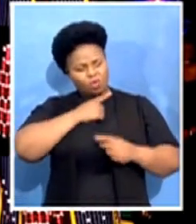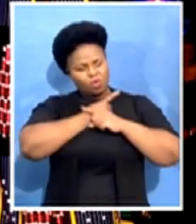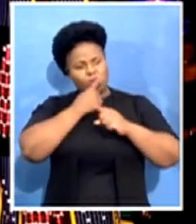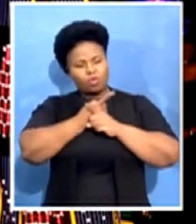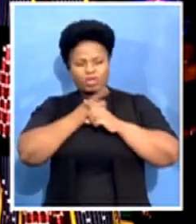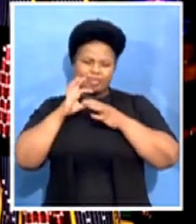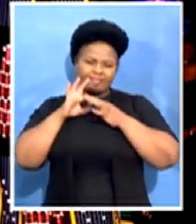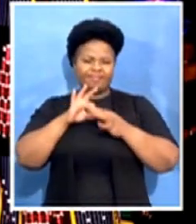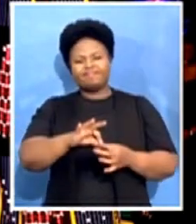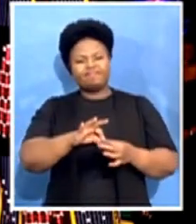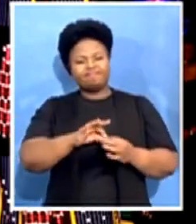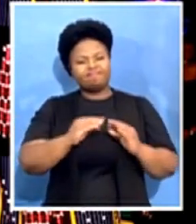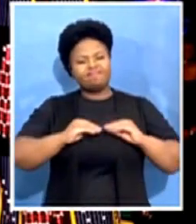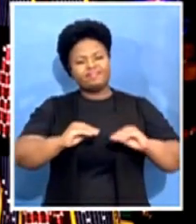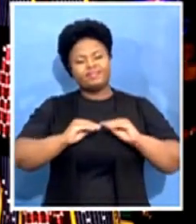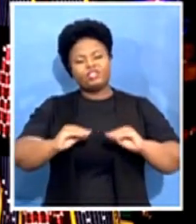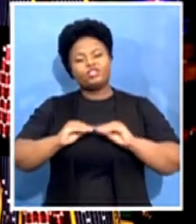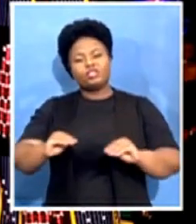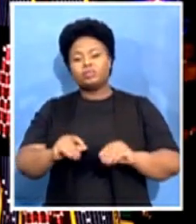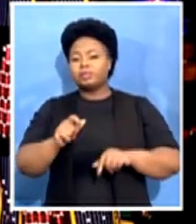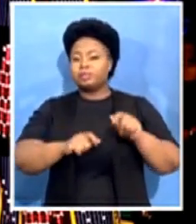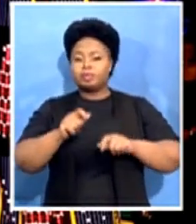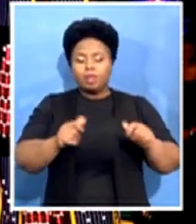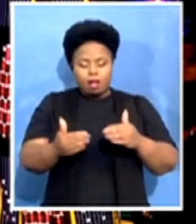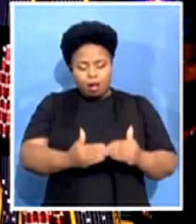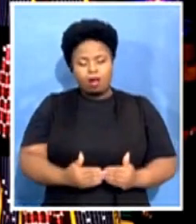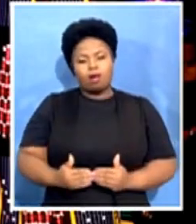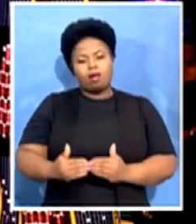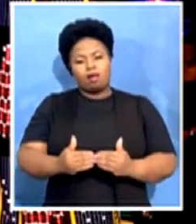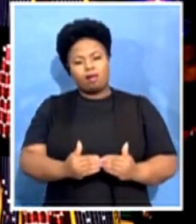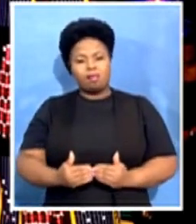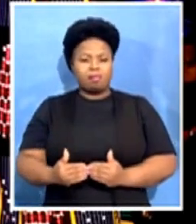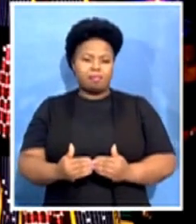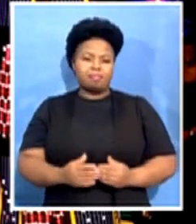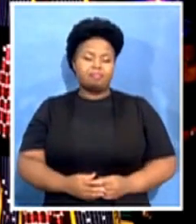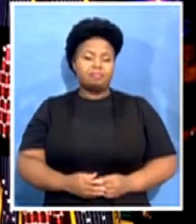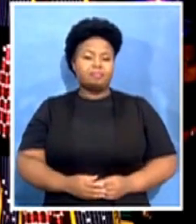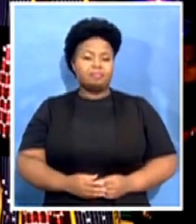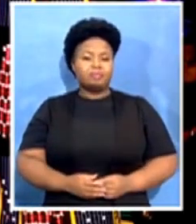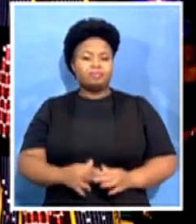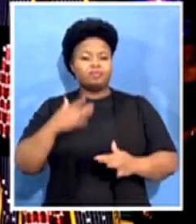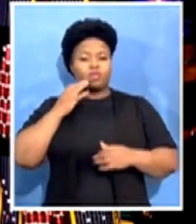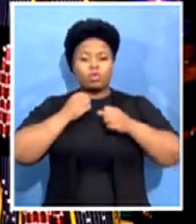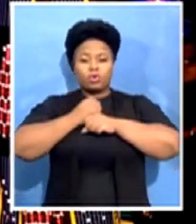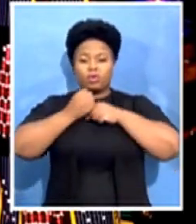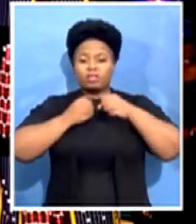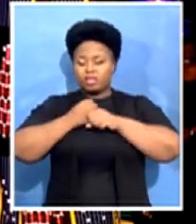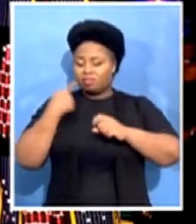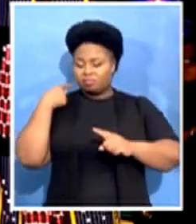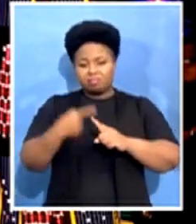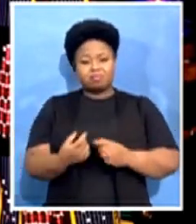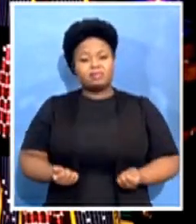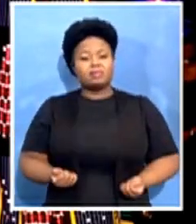and nurtured over her decades of service to this, our